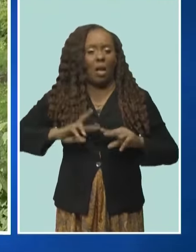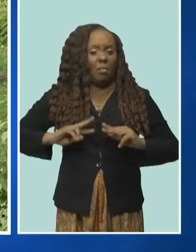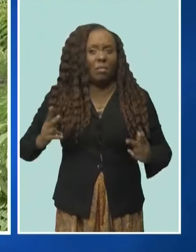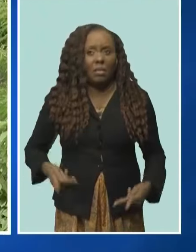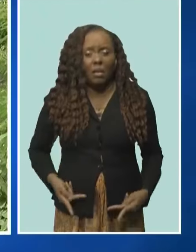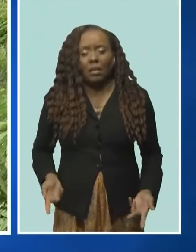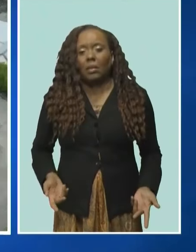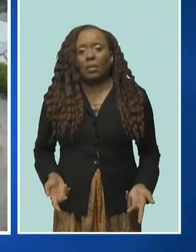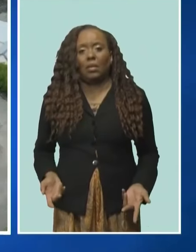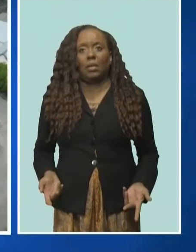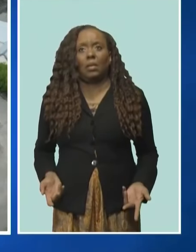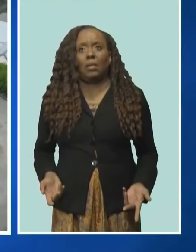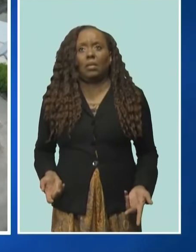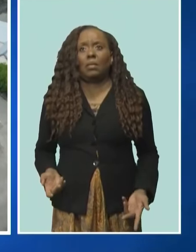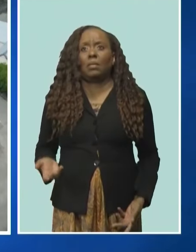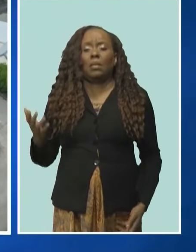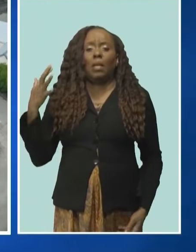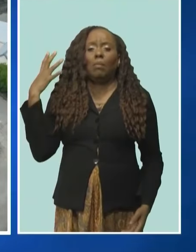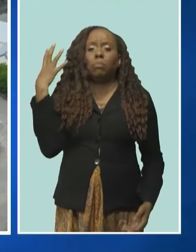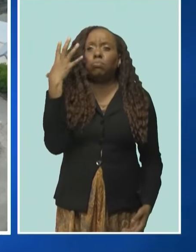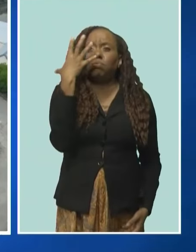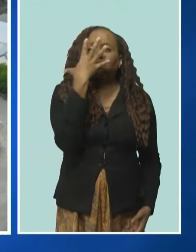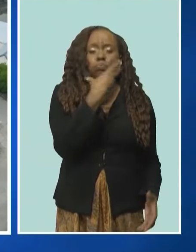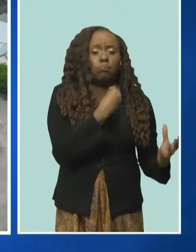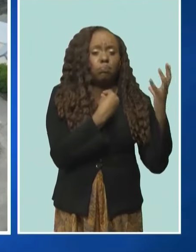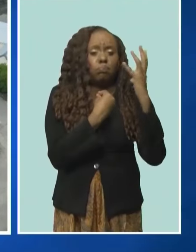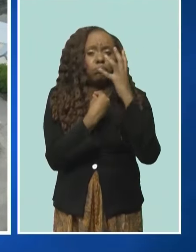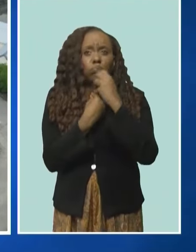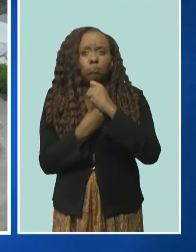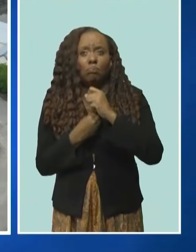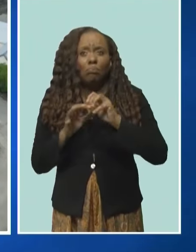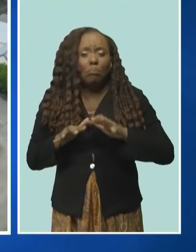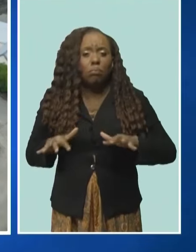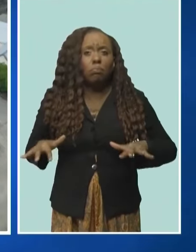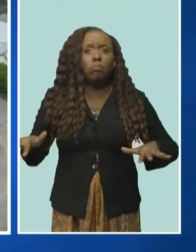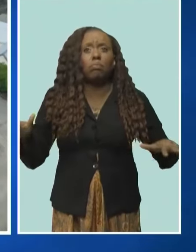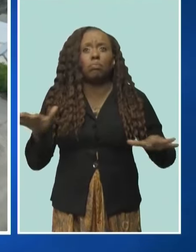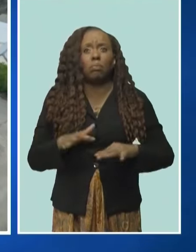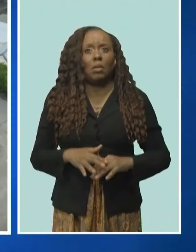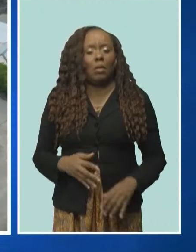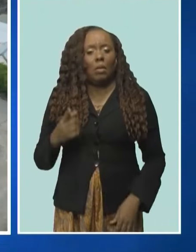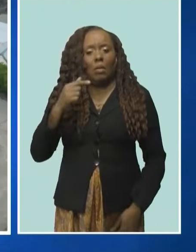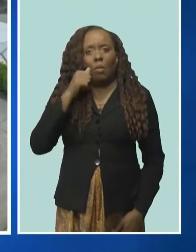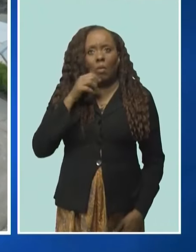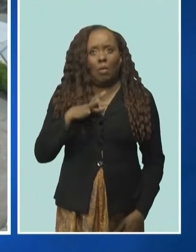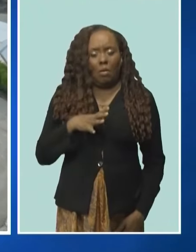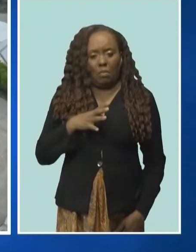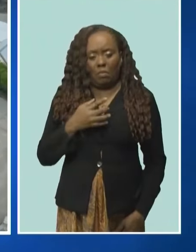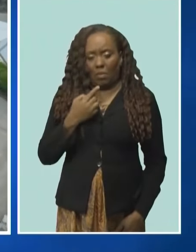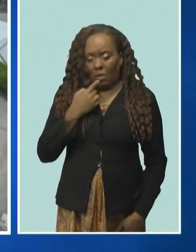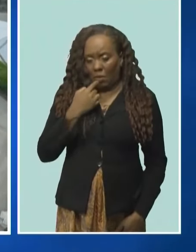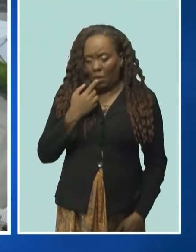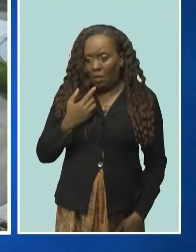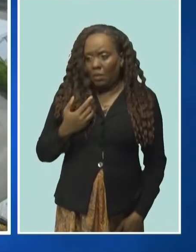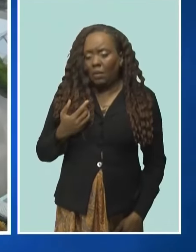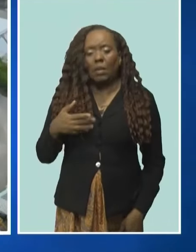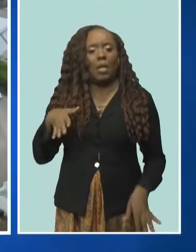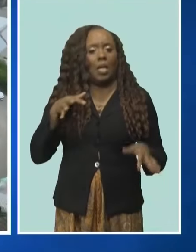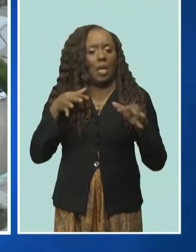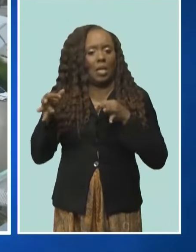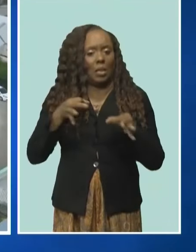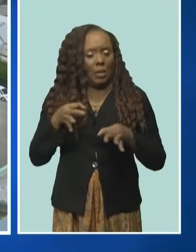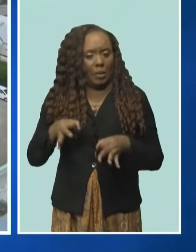about losing what they affectionately called the slab. One woman who spoke to me off camera explains